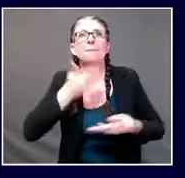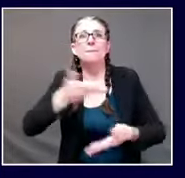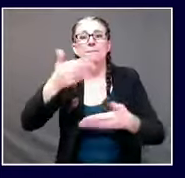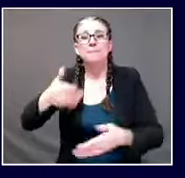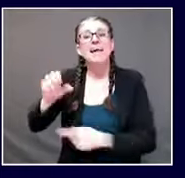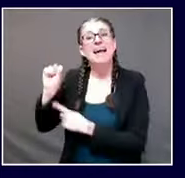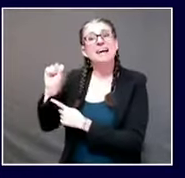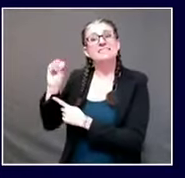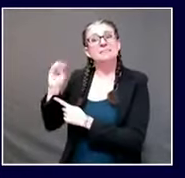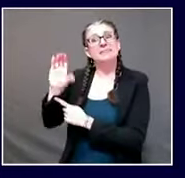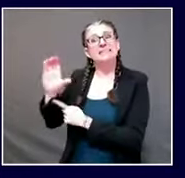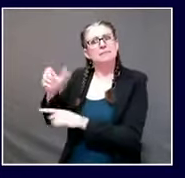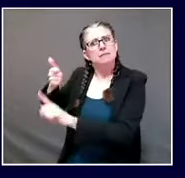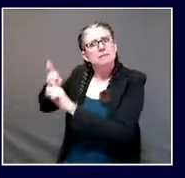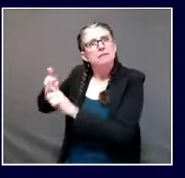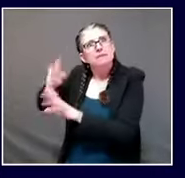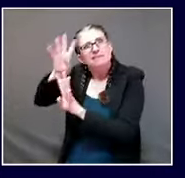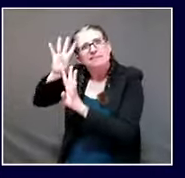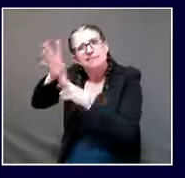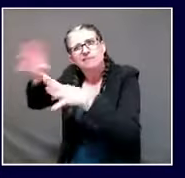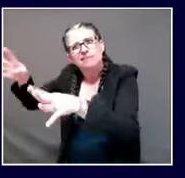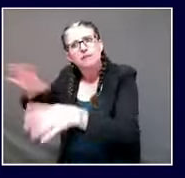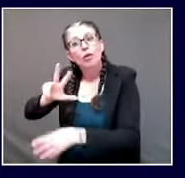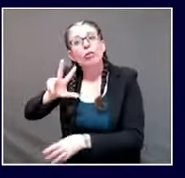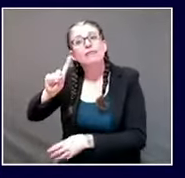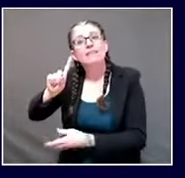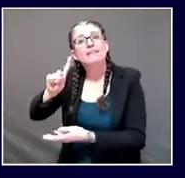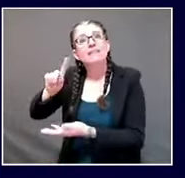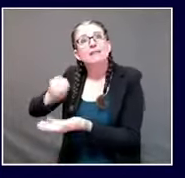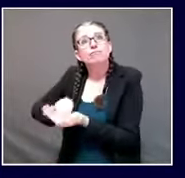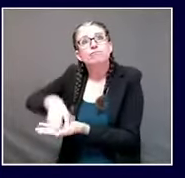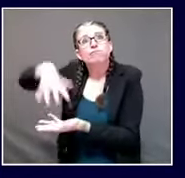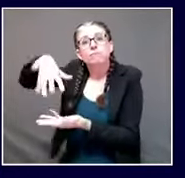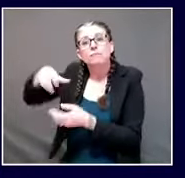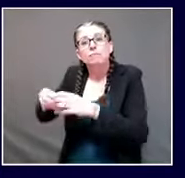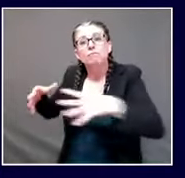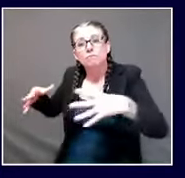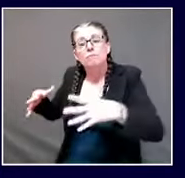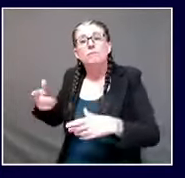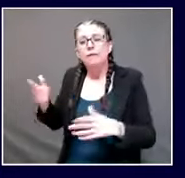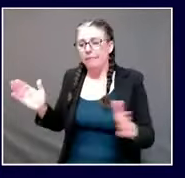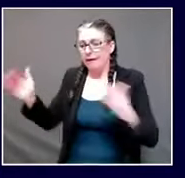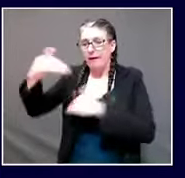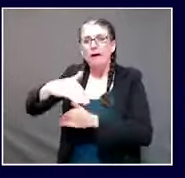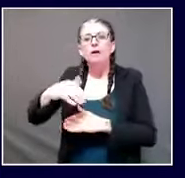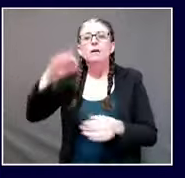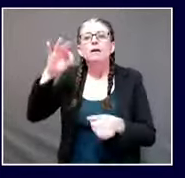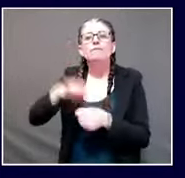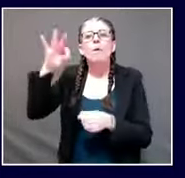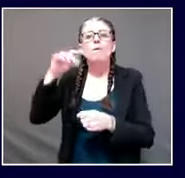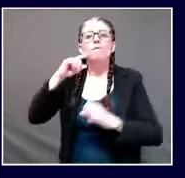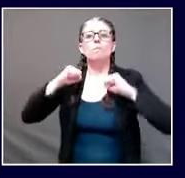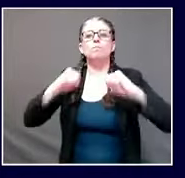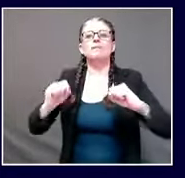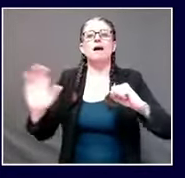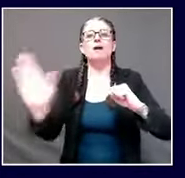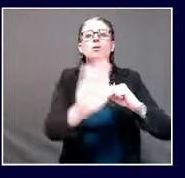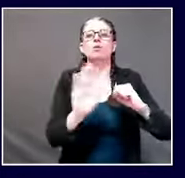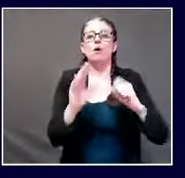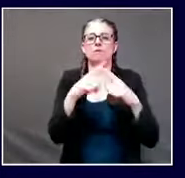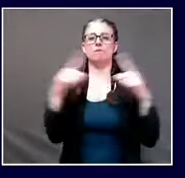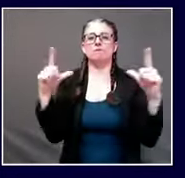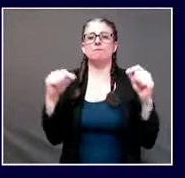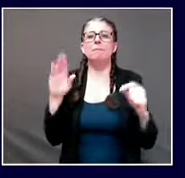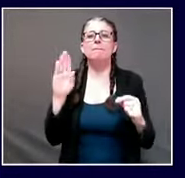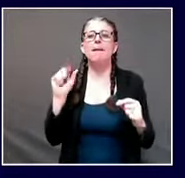To Maine distilleries, to Sazerac, Maine distilling, who turned liquor vats into hand sanitizer